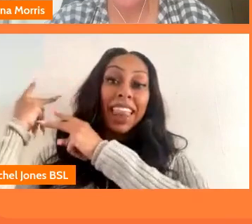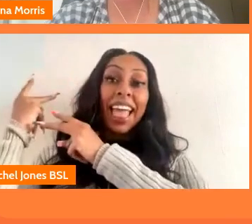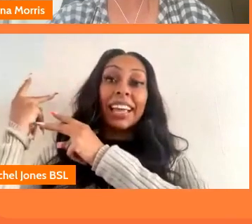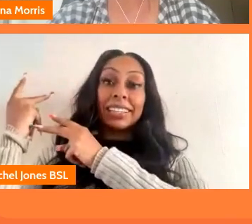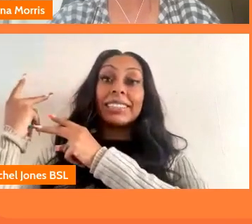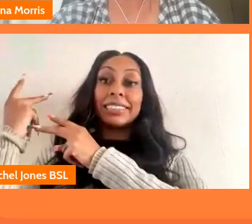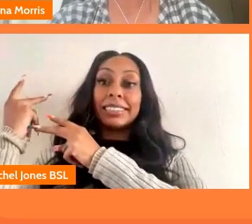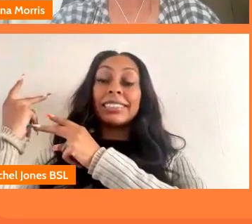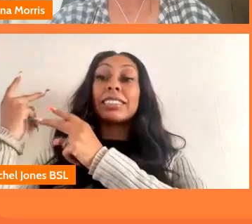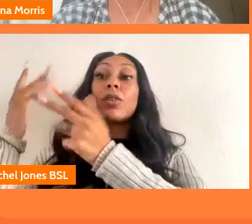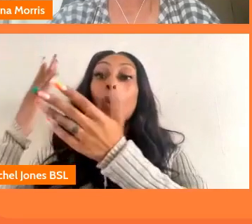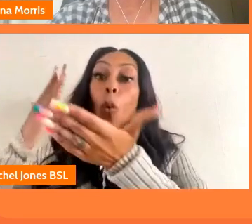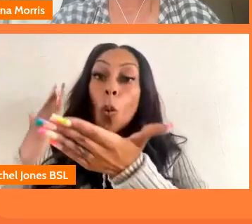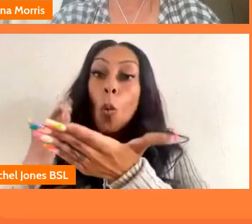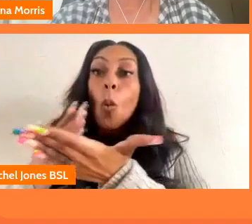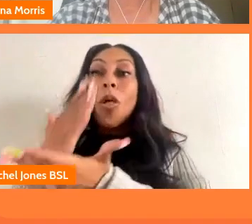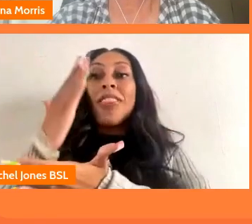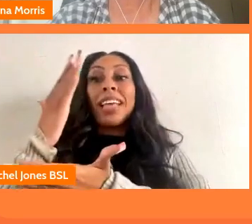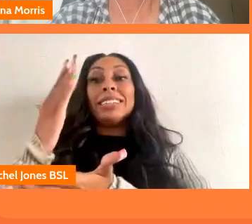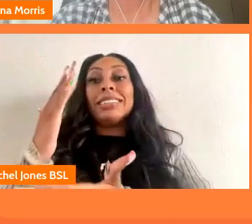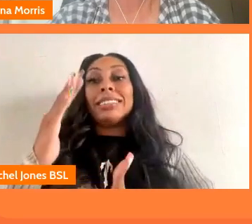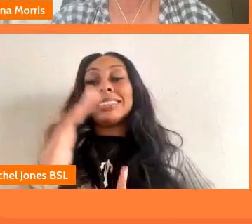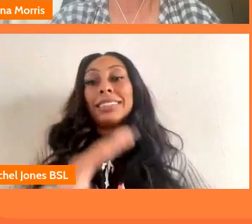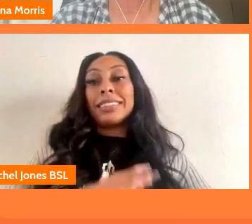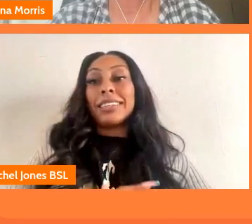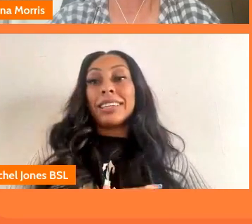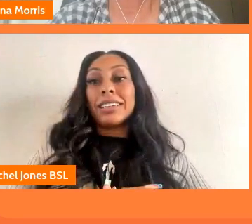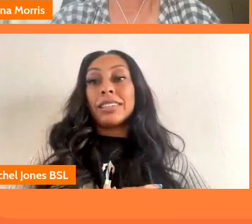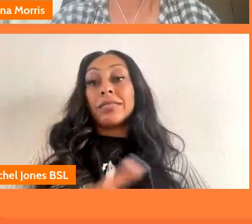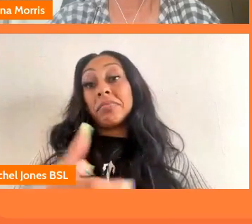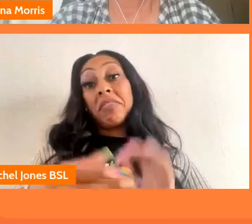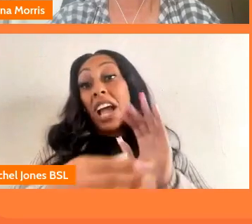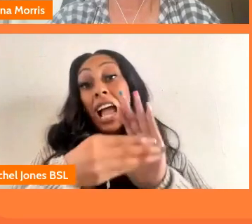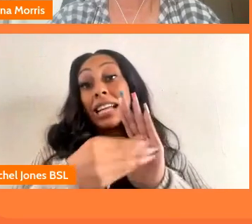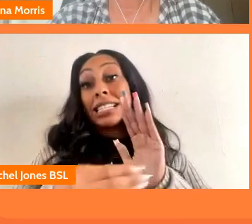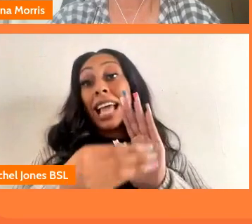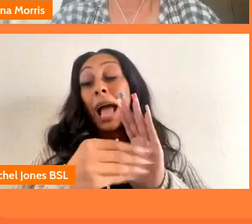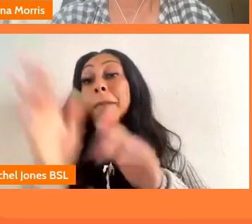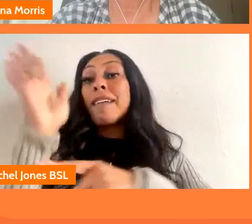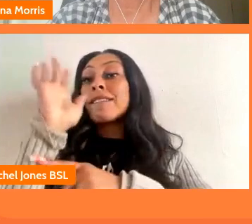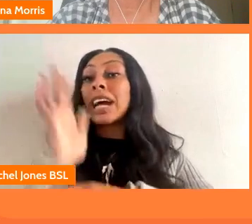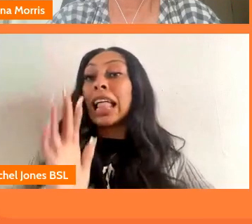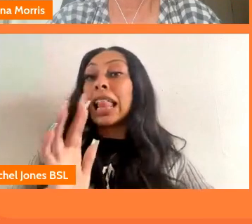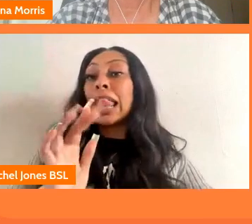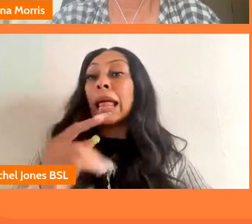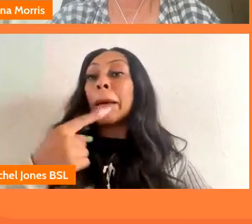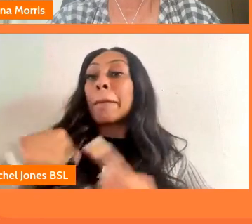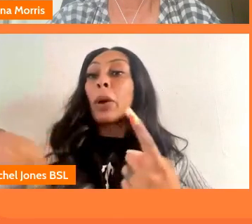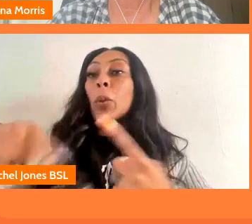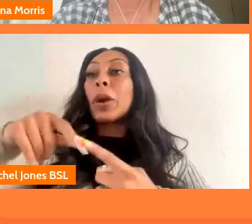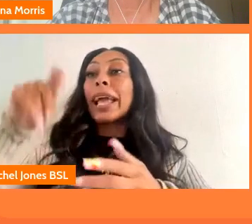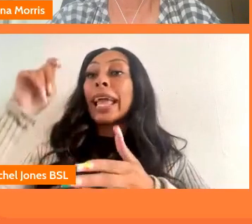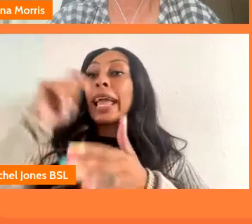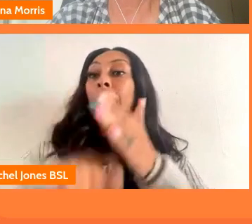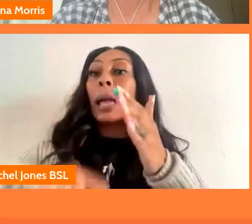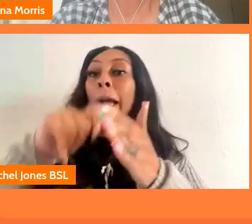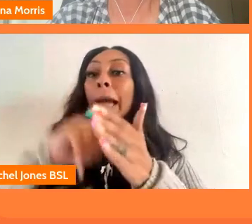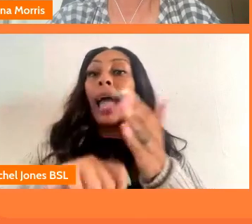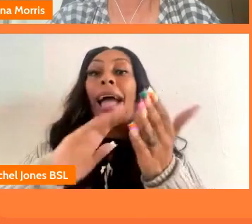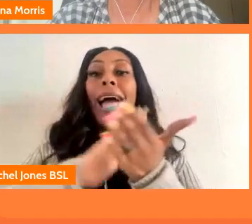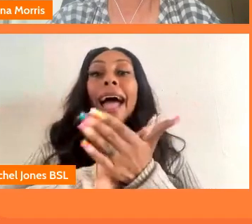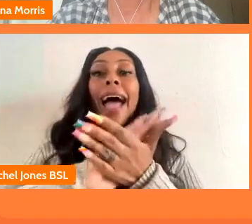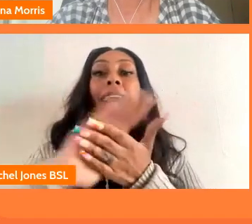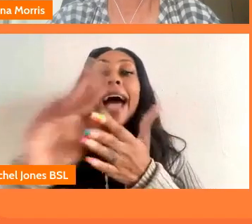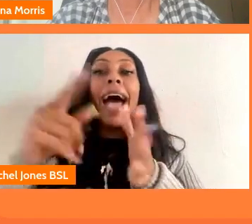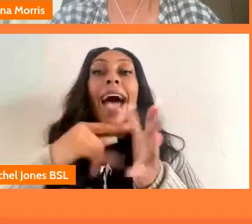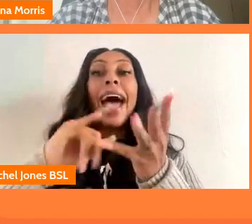as authentically as possible but for example the the the film that we uh commissioned about the hacienda uh